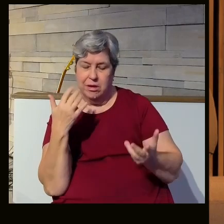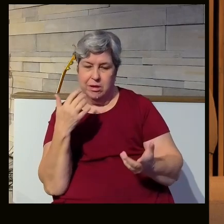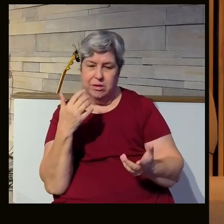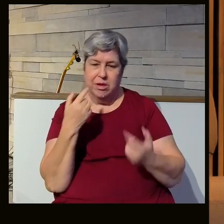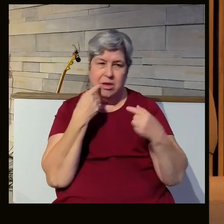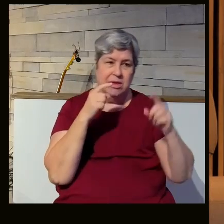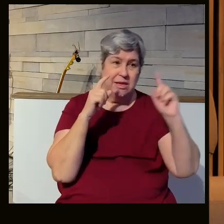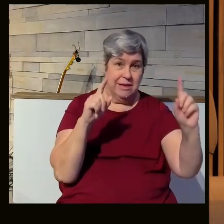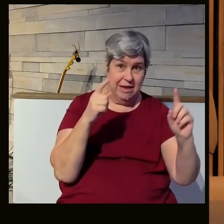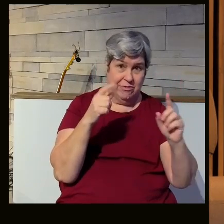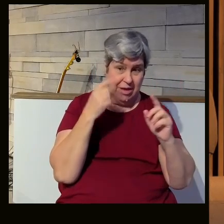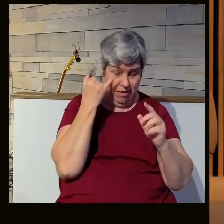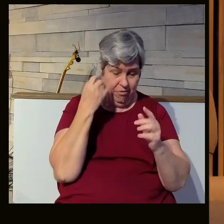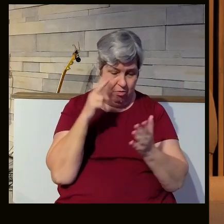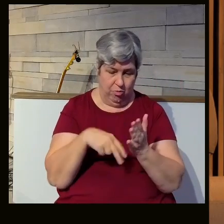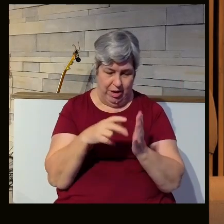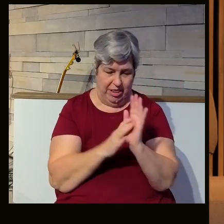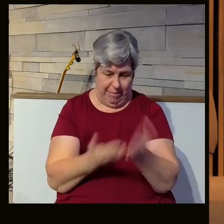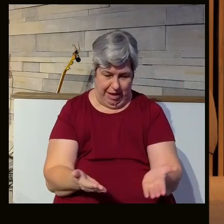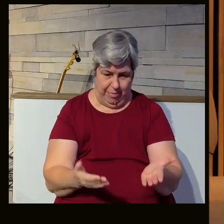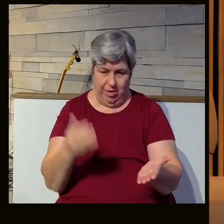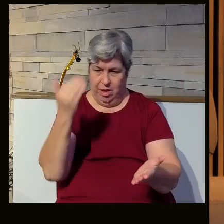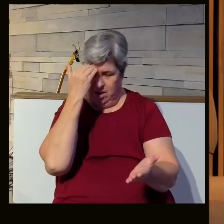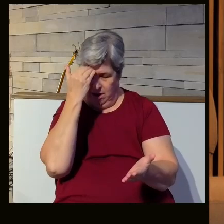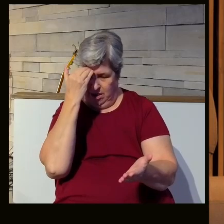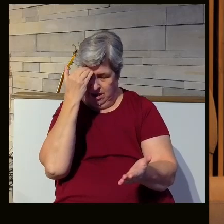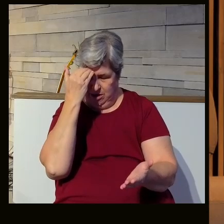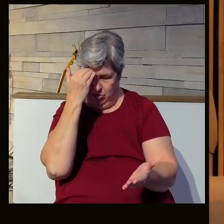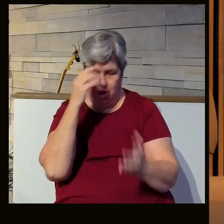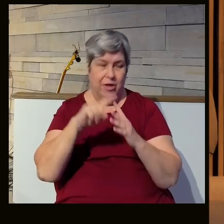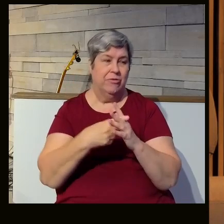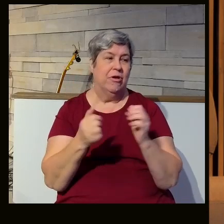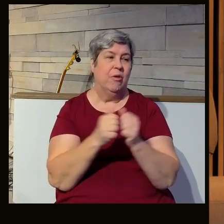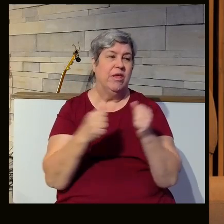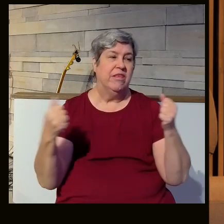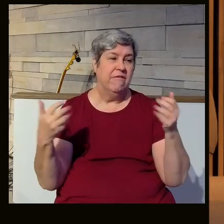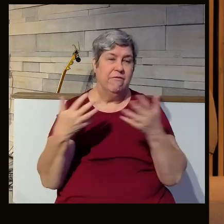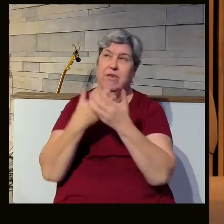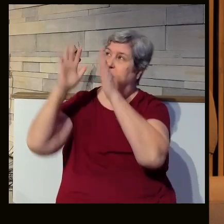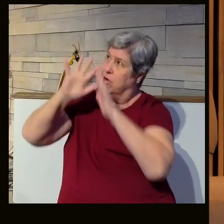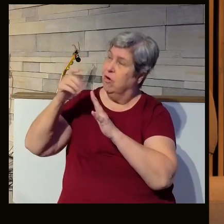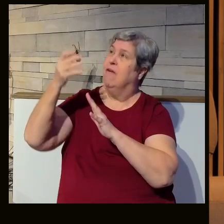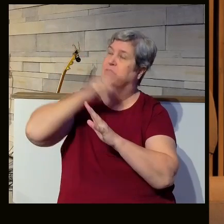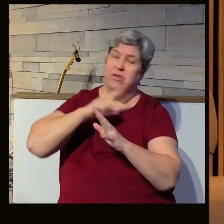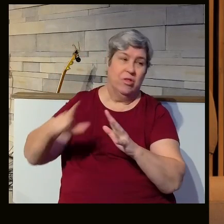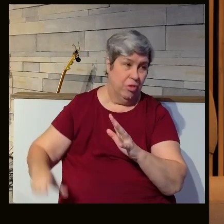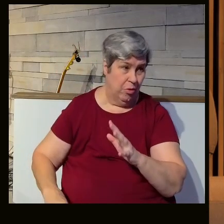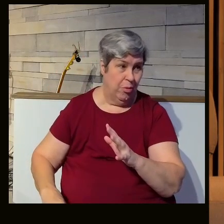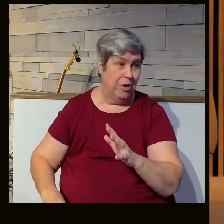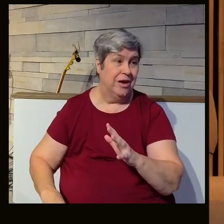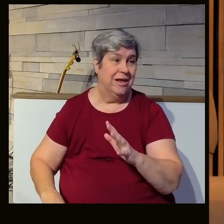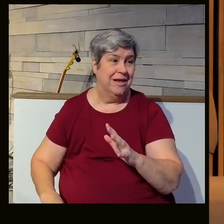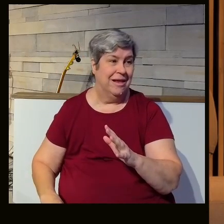What is success according to the Bible? Where is knowledge according to the Bible? It starts with the fear of the Lord. That's